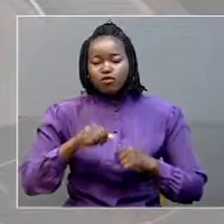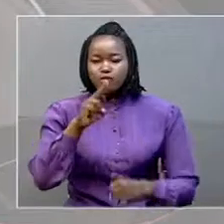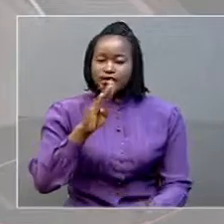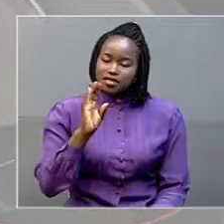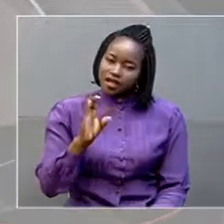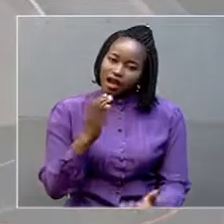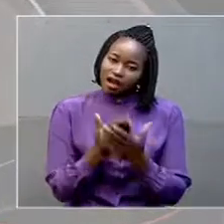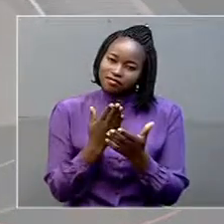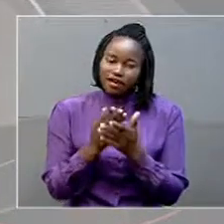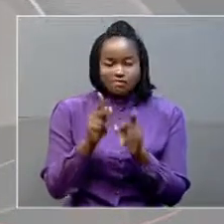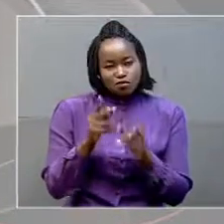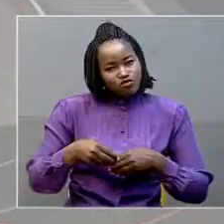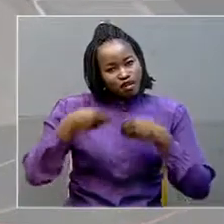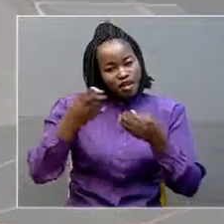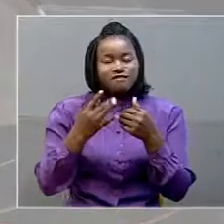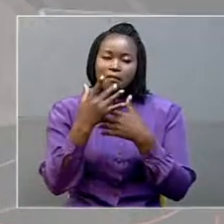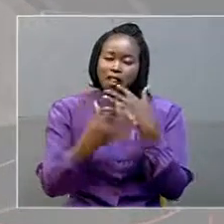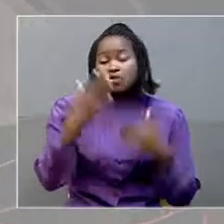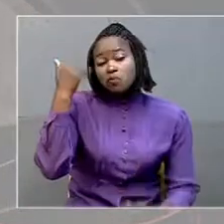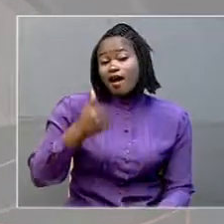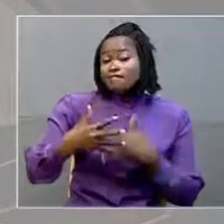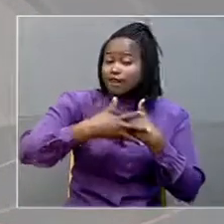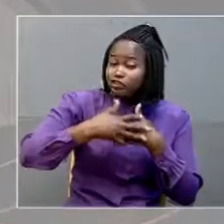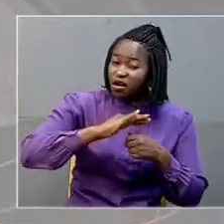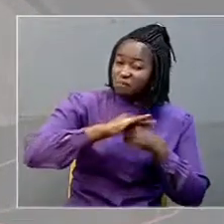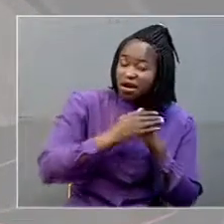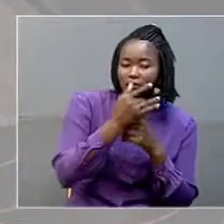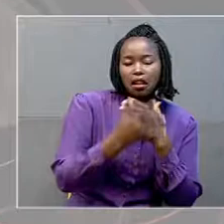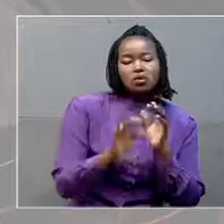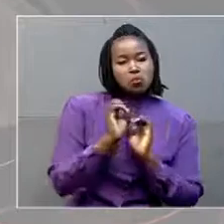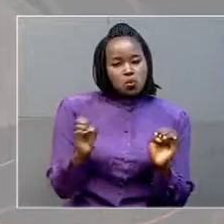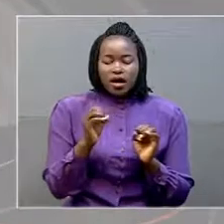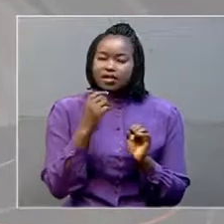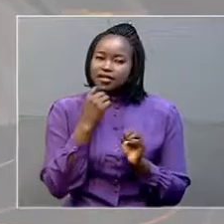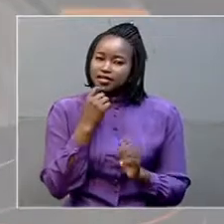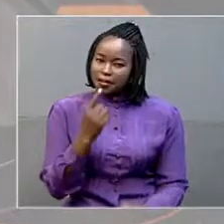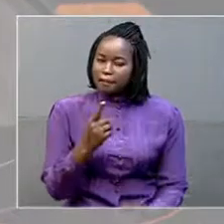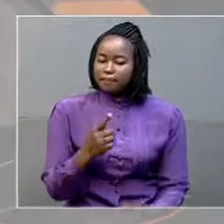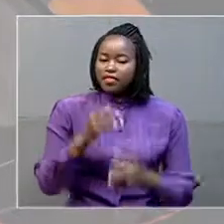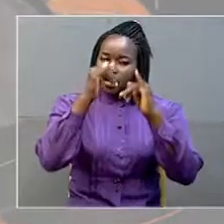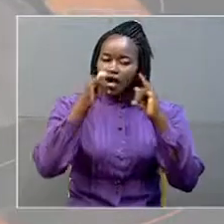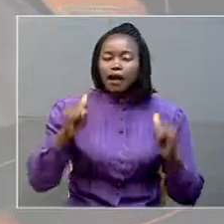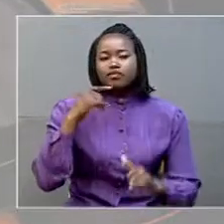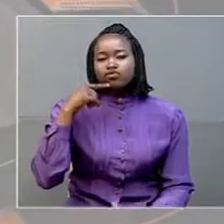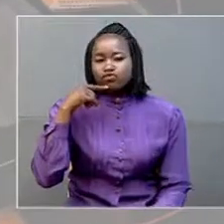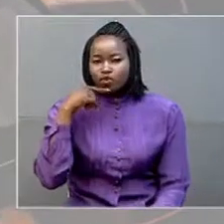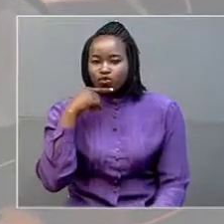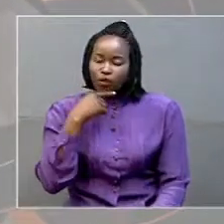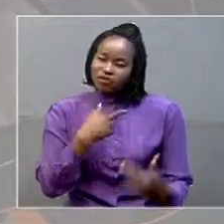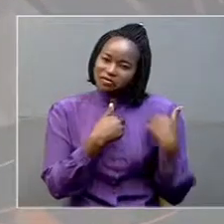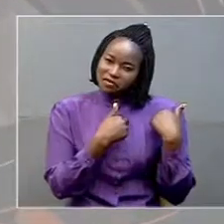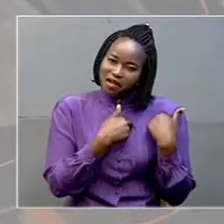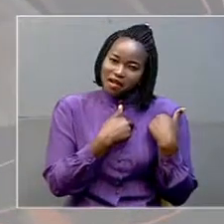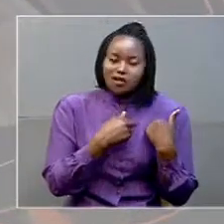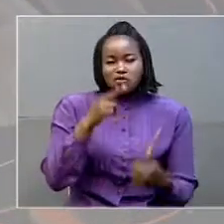blood since it cannot be manufactured. Agava said that the camp is social corporate responsibility of UBC, where it is